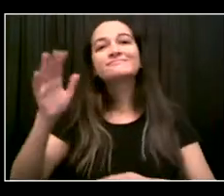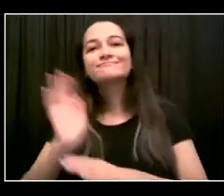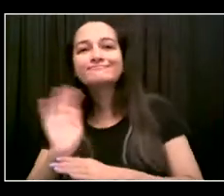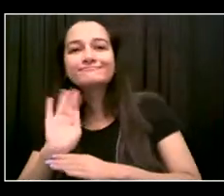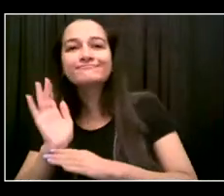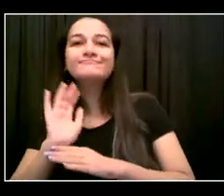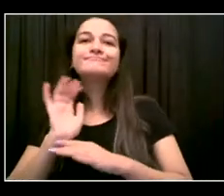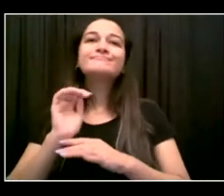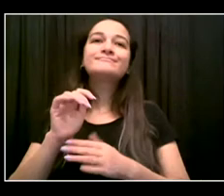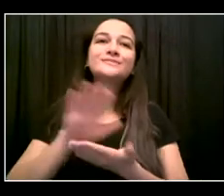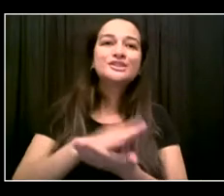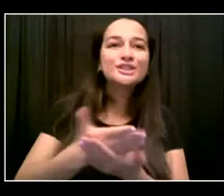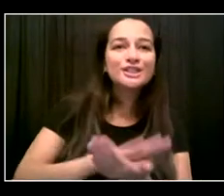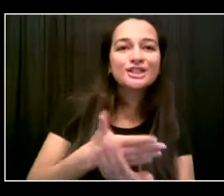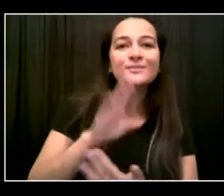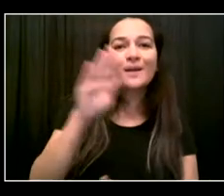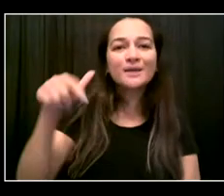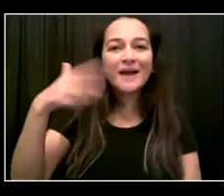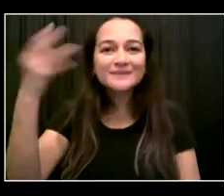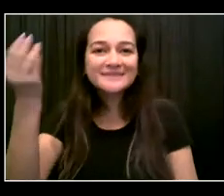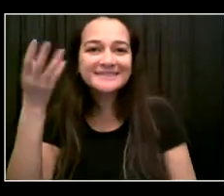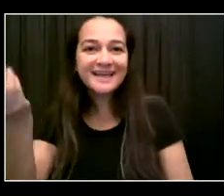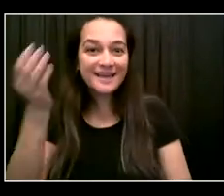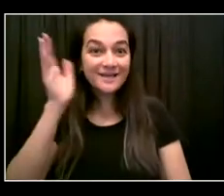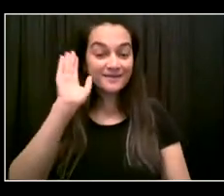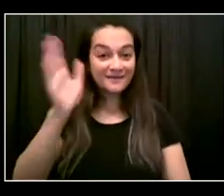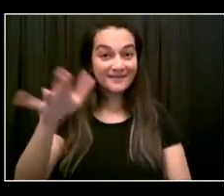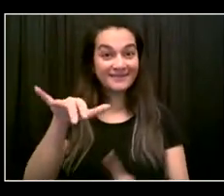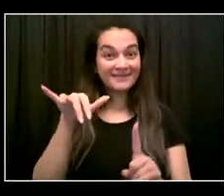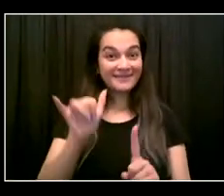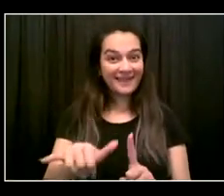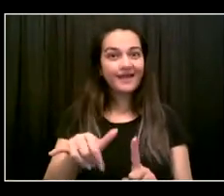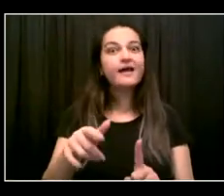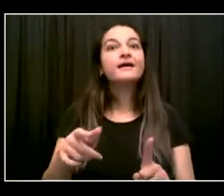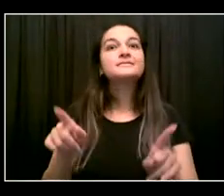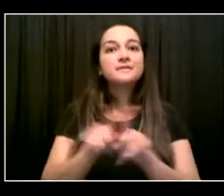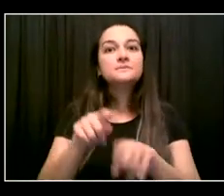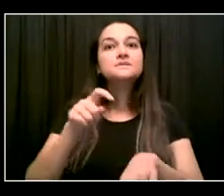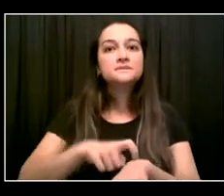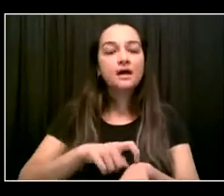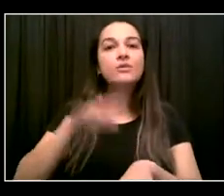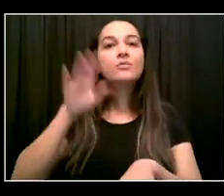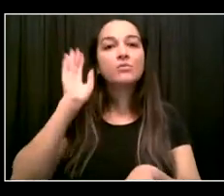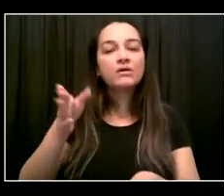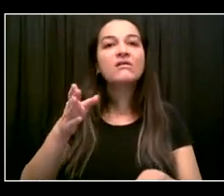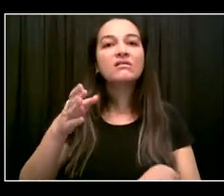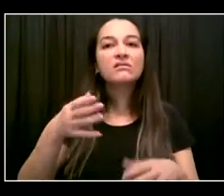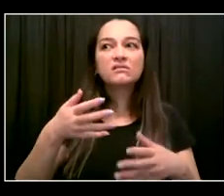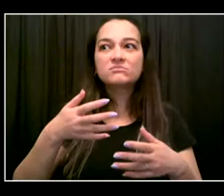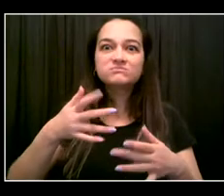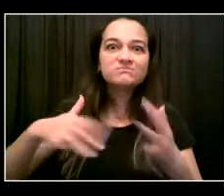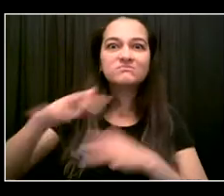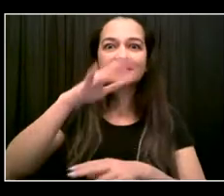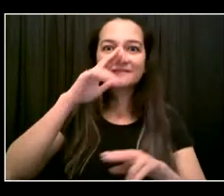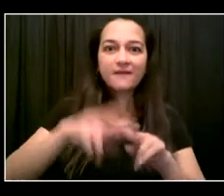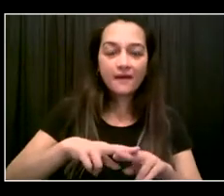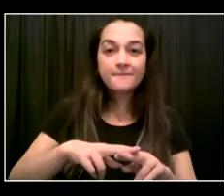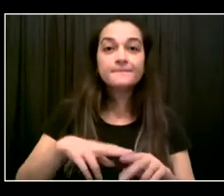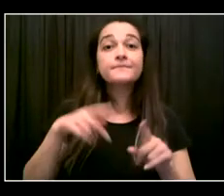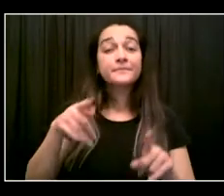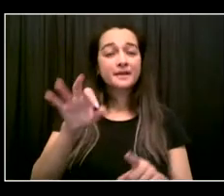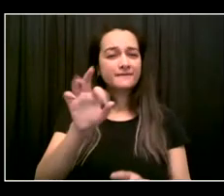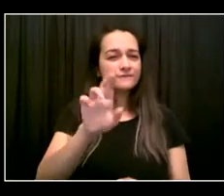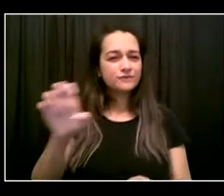You can come out and have some fun. It's going to be a free event, a free admission. Everybody come in, have a good time. It's going to be music,